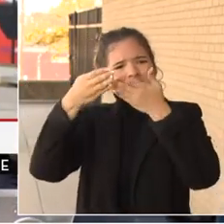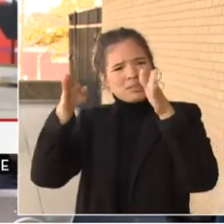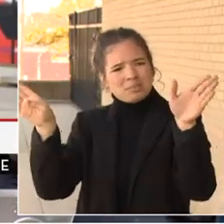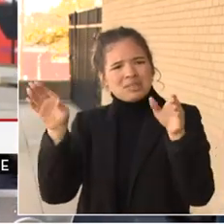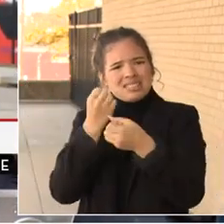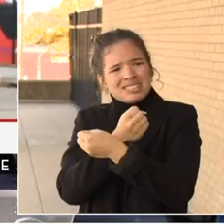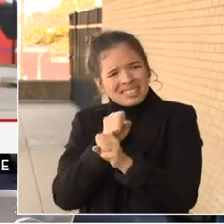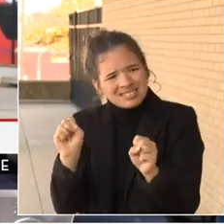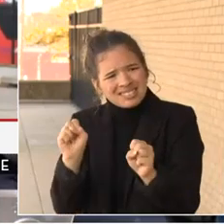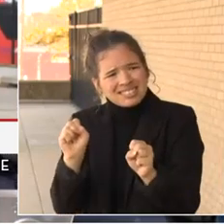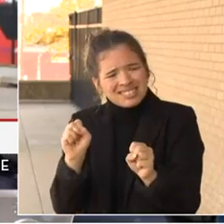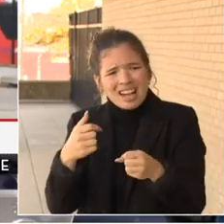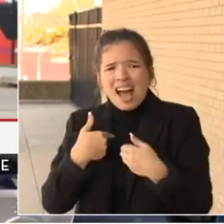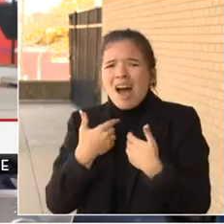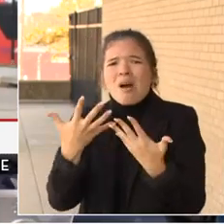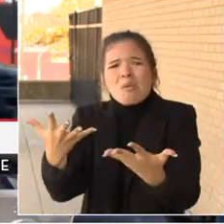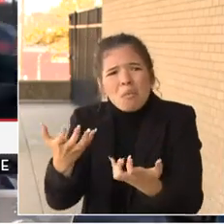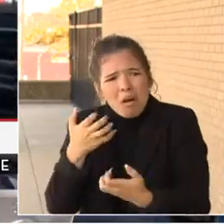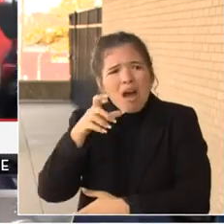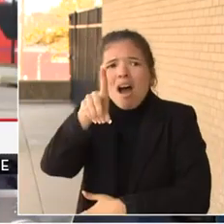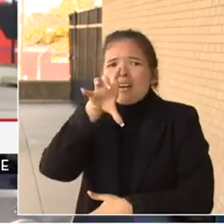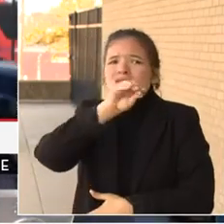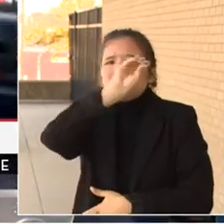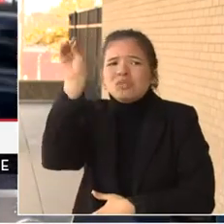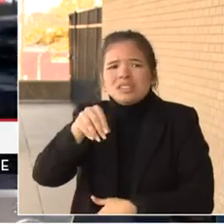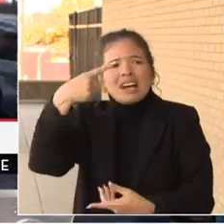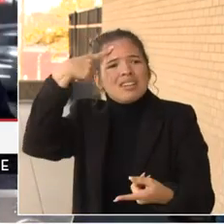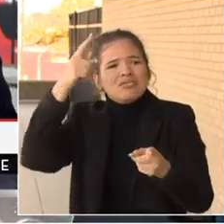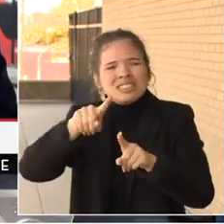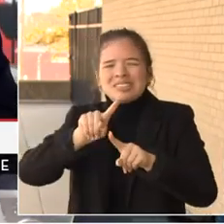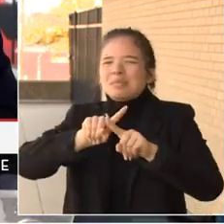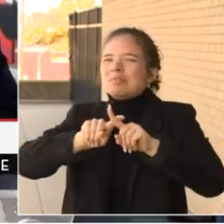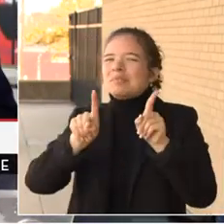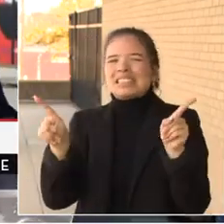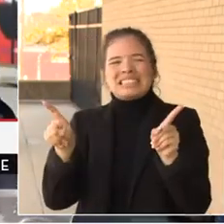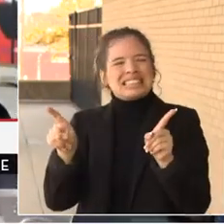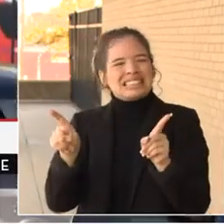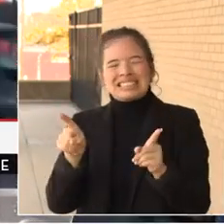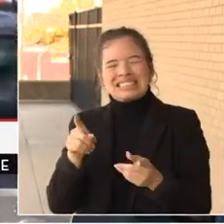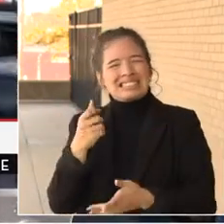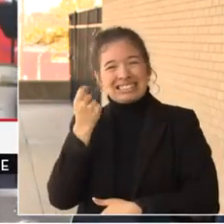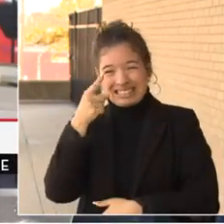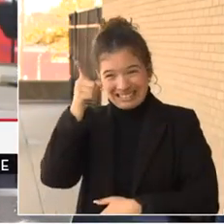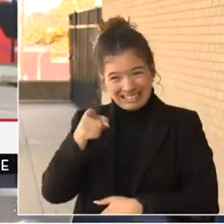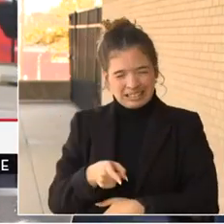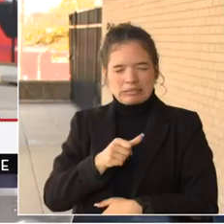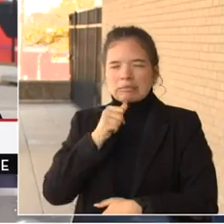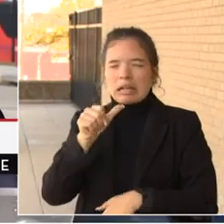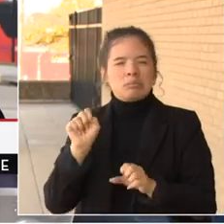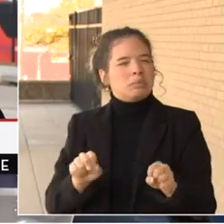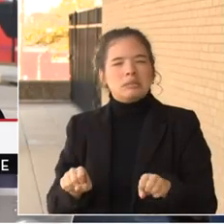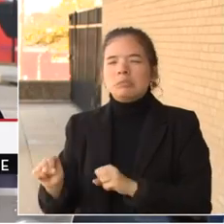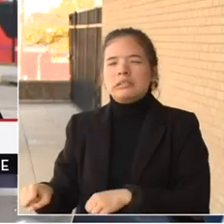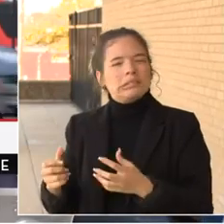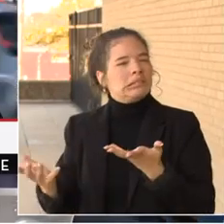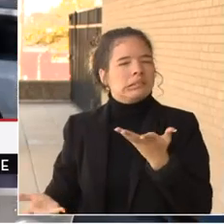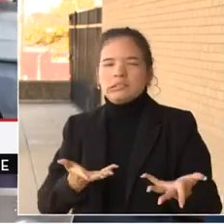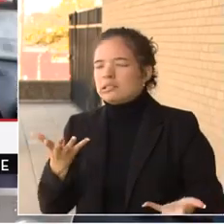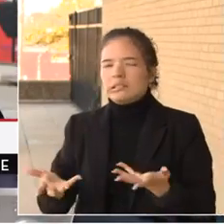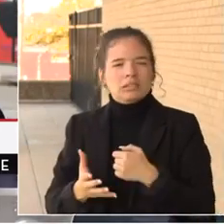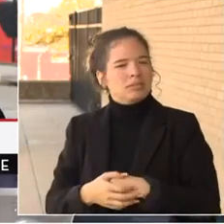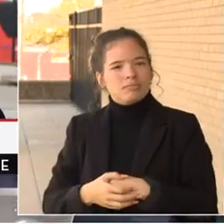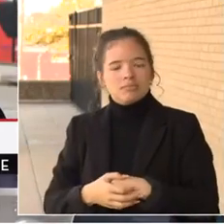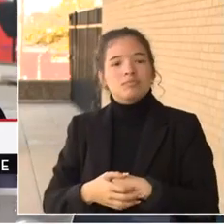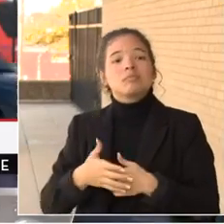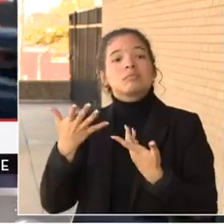consensus, I'm not sure that we're going to be able to achieve that. Uh, what I do know, uh, is that we had the first vote. Uh, there will be a